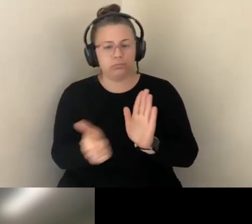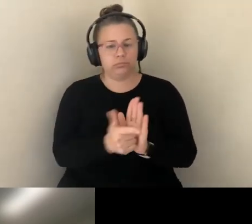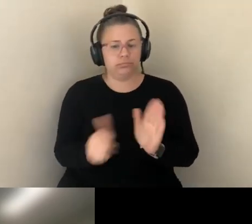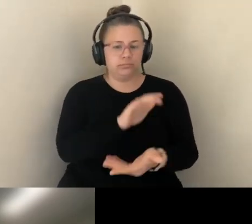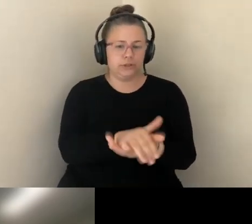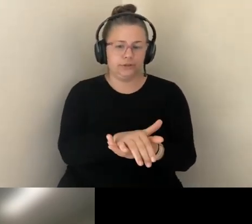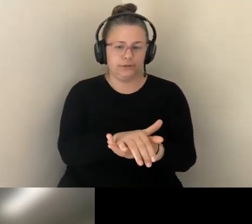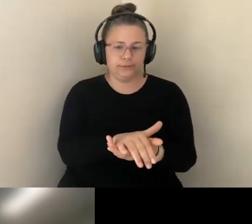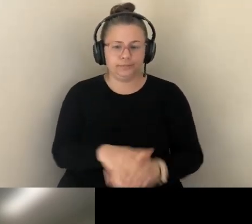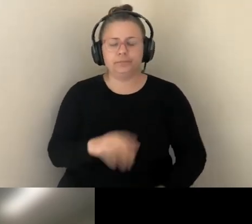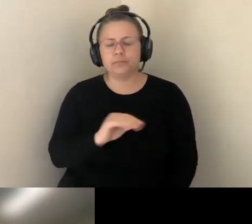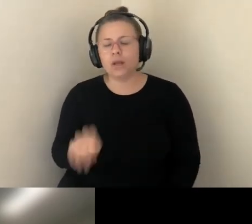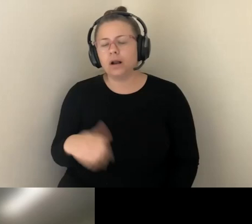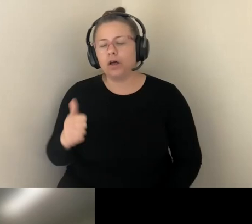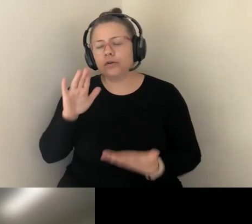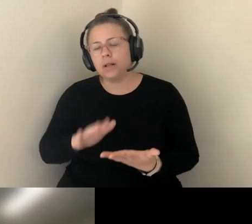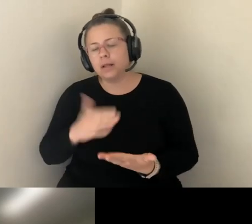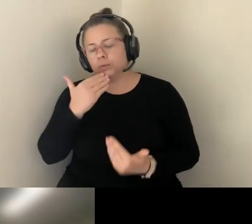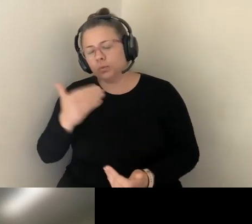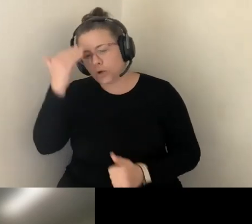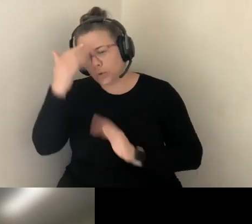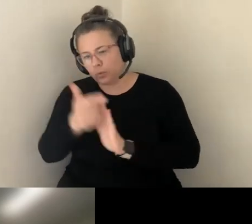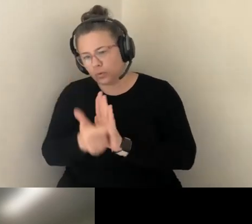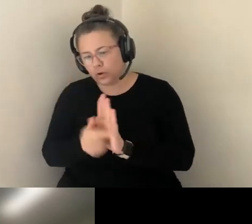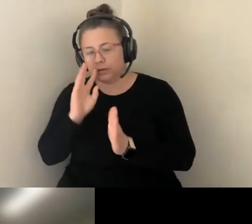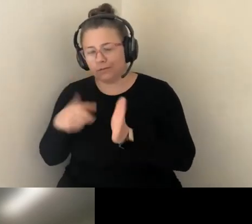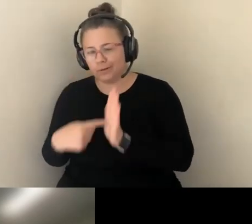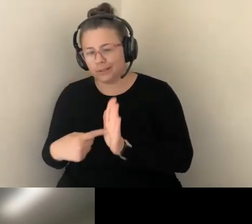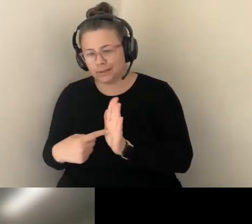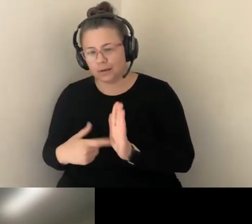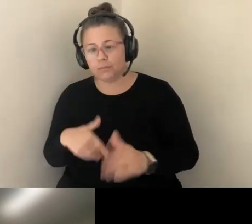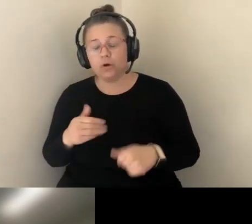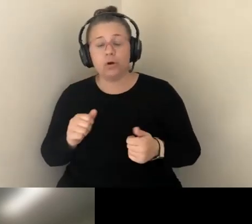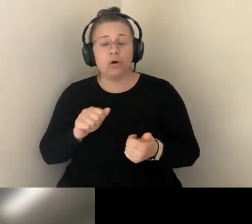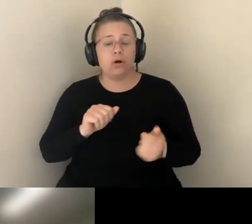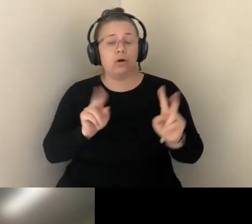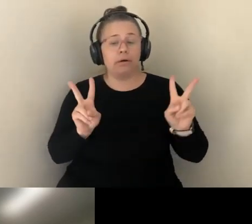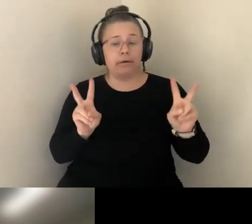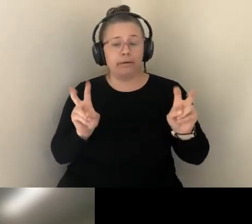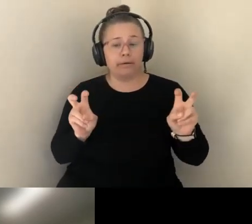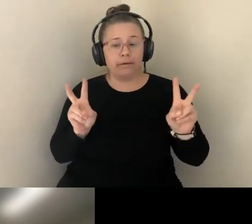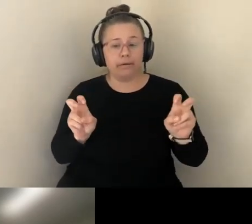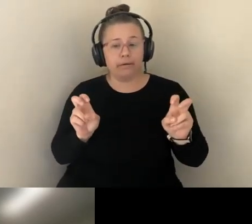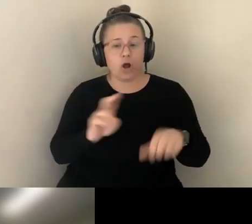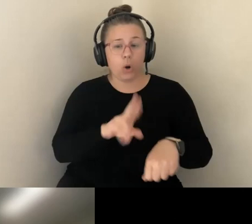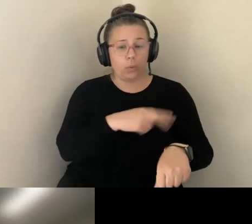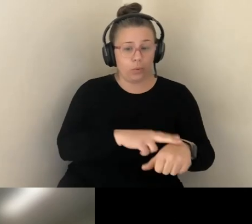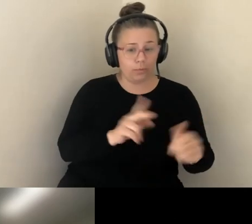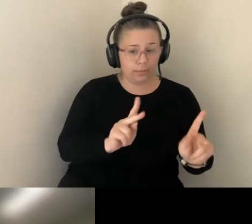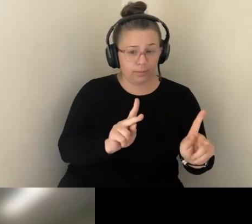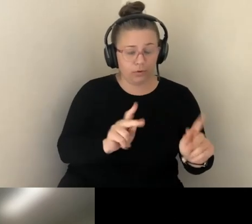WERE LAWS RESTRICTING THE MARRIAGE OF QUOTE UNQUOTE NORMAL PEOPLE WITH THOSE SEEN AS HAVING MENTAL DEFECTS OR